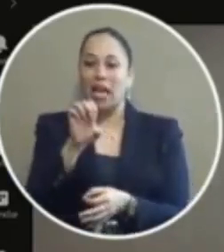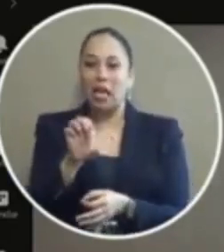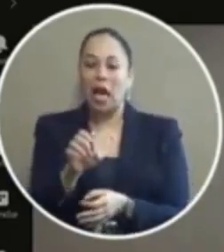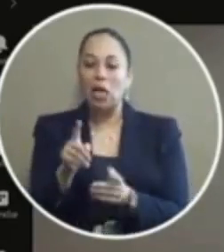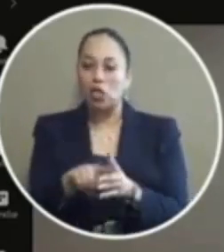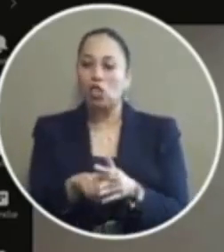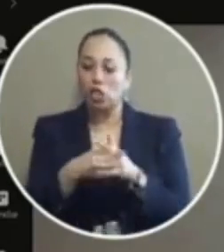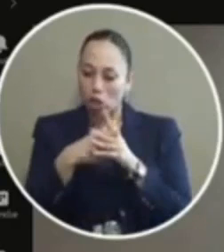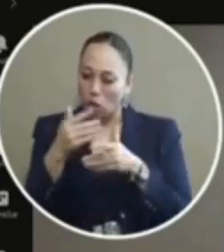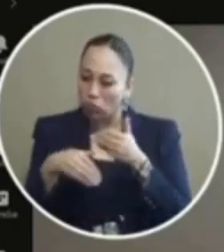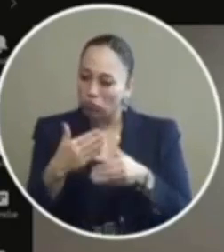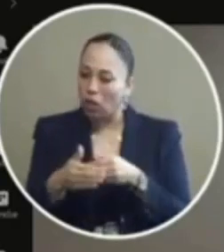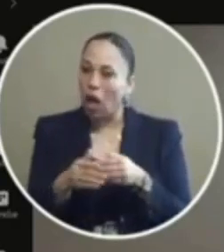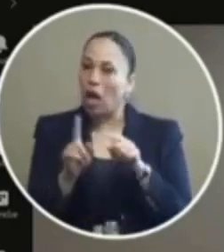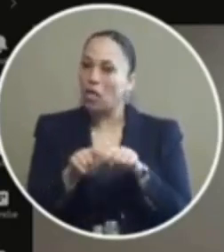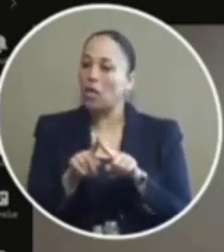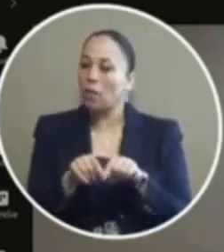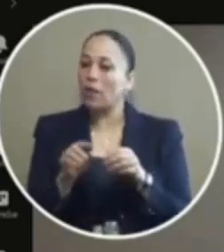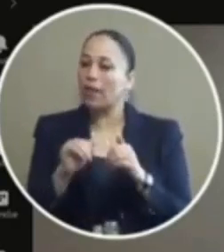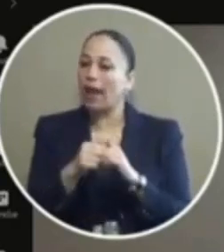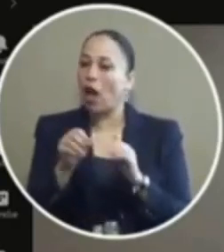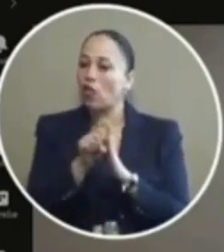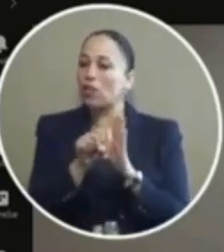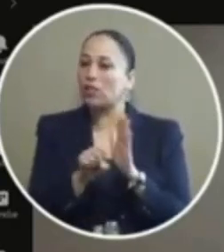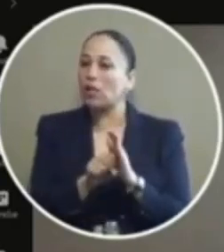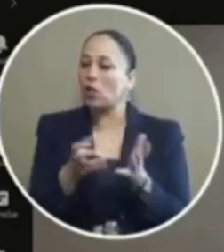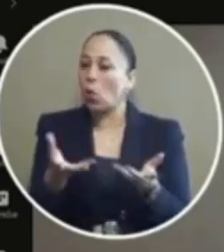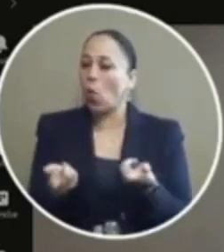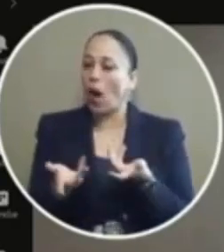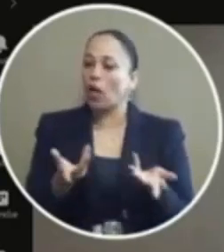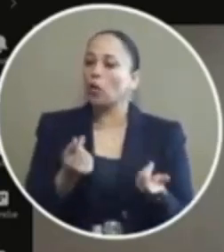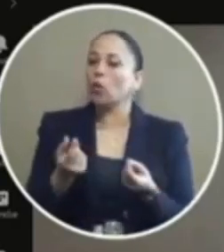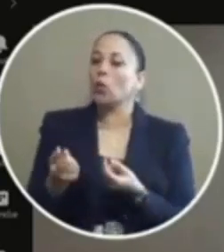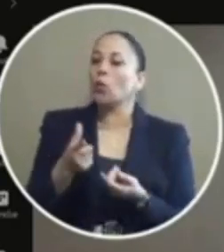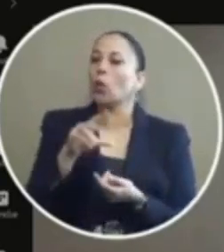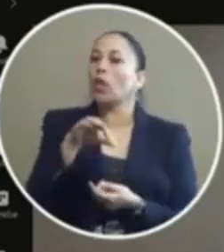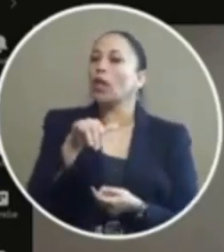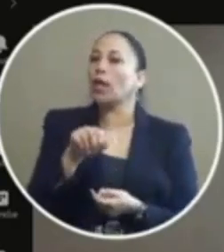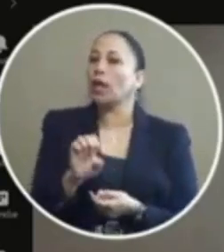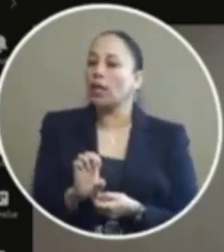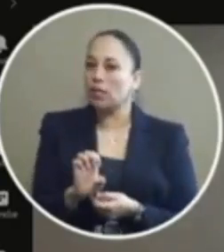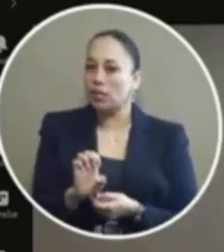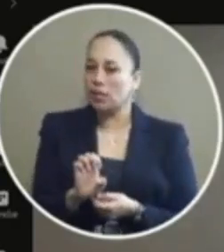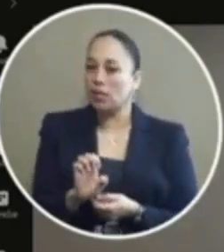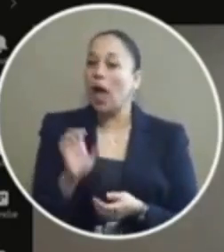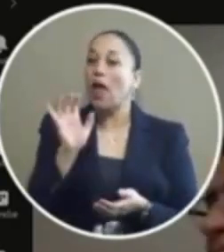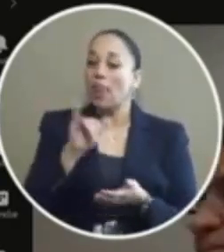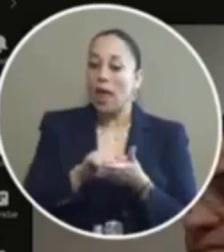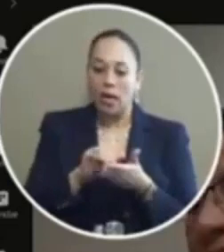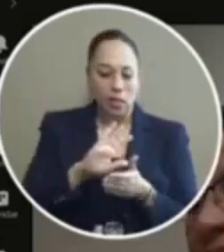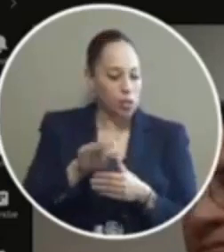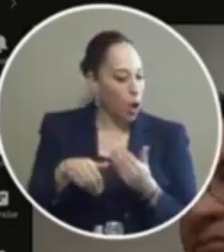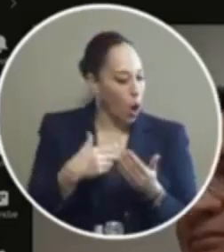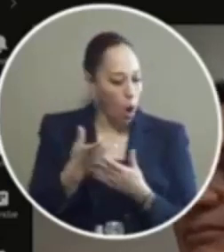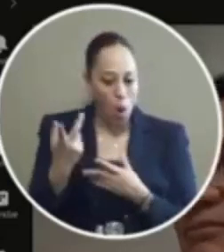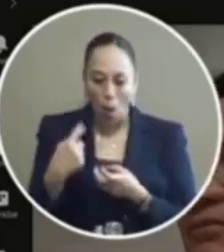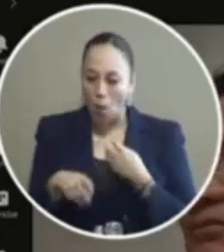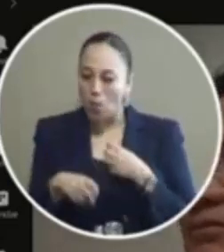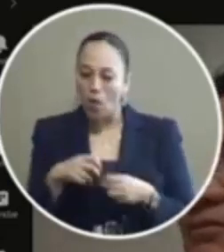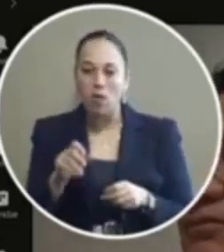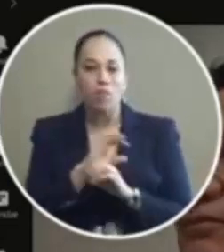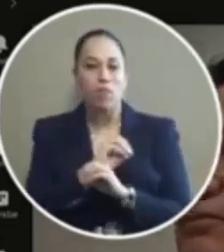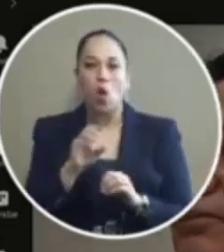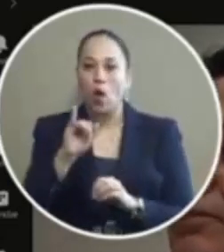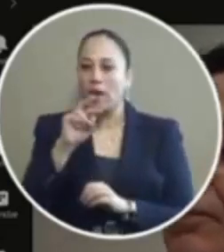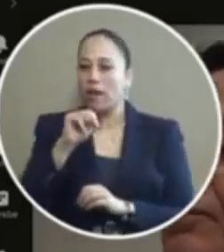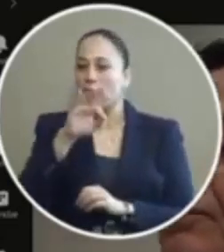moving there depending on how the state wants to handle the case now he talks about that there's this whole problem about there's no infrastructure